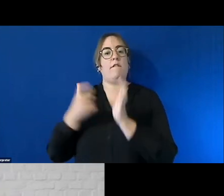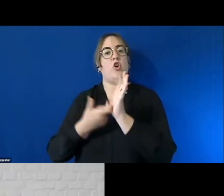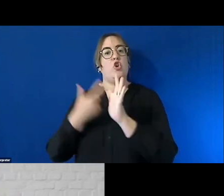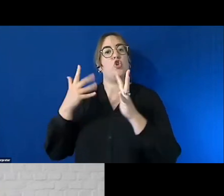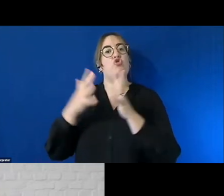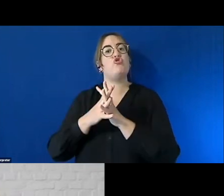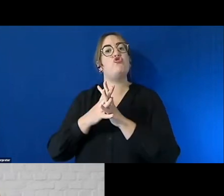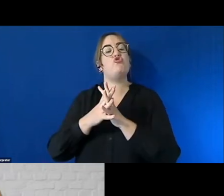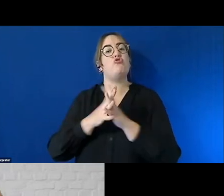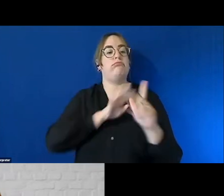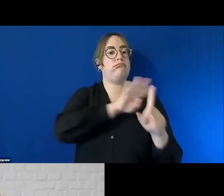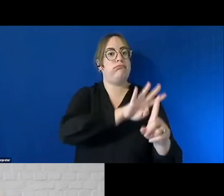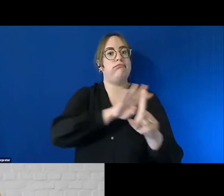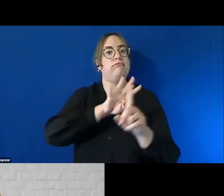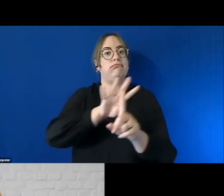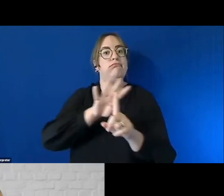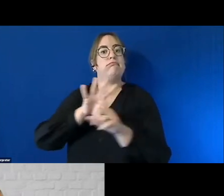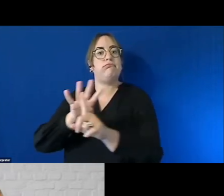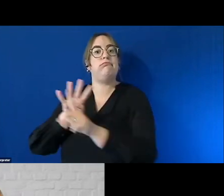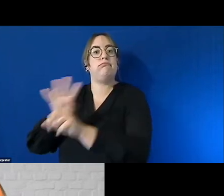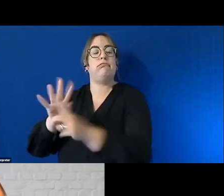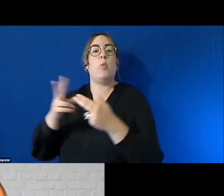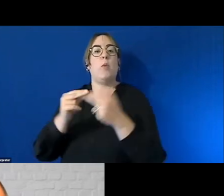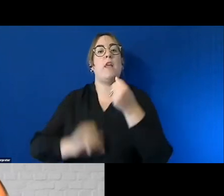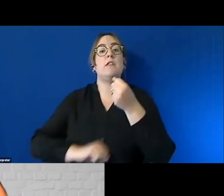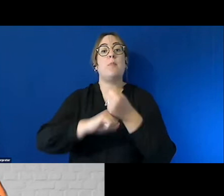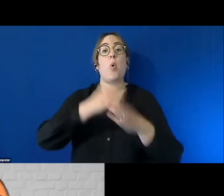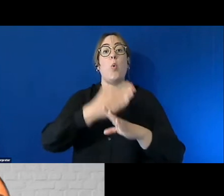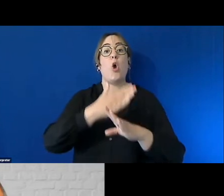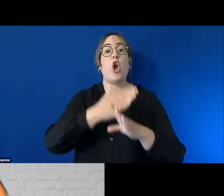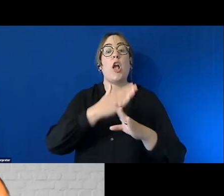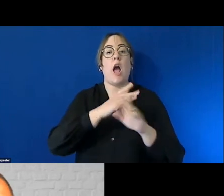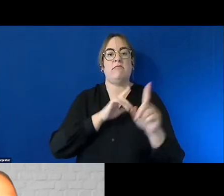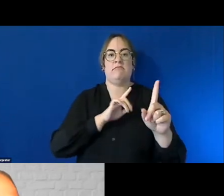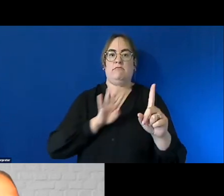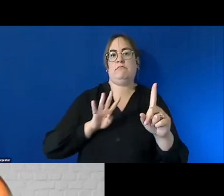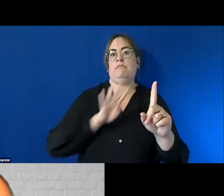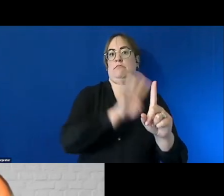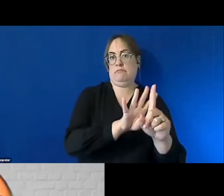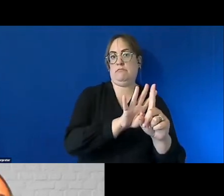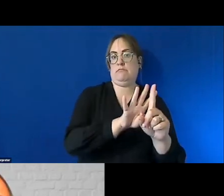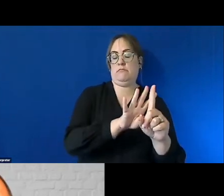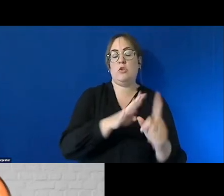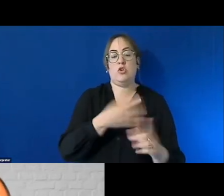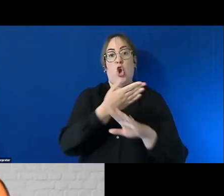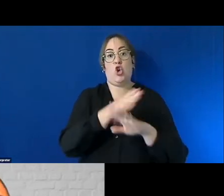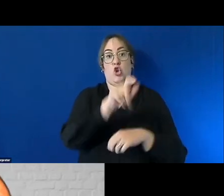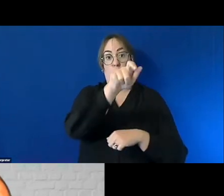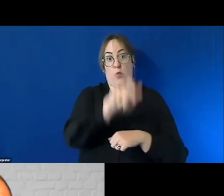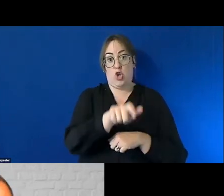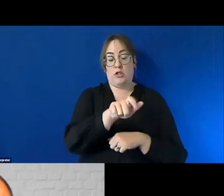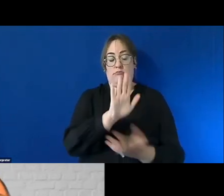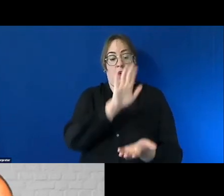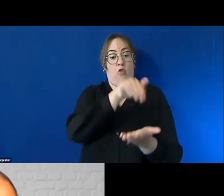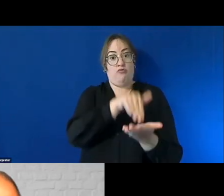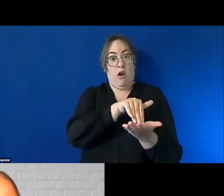nighttime they go out with it with a support worker and that support worker so a new person would come in join the crew and